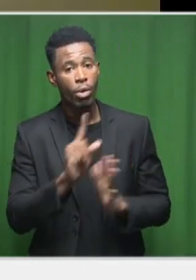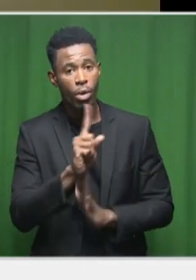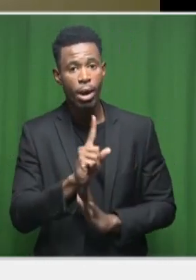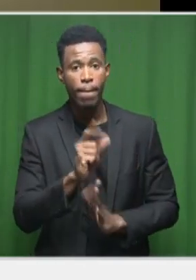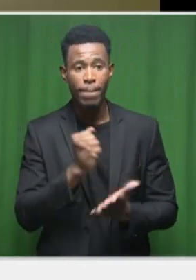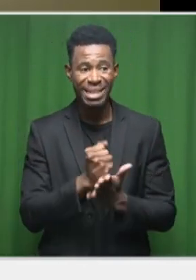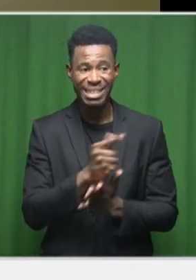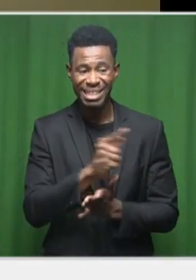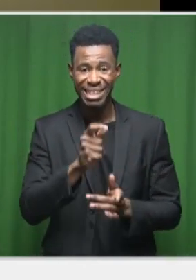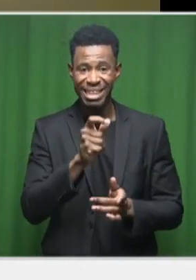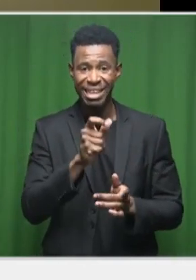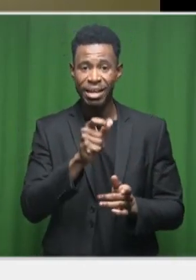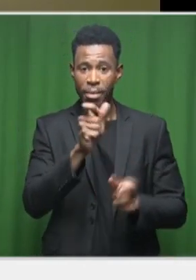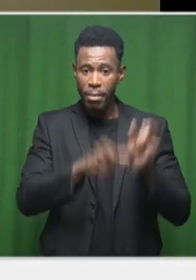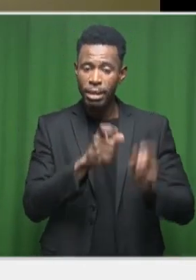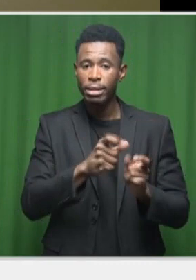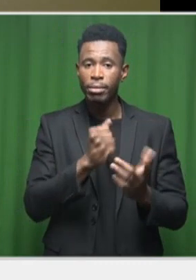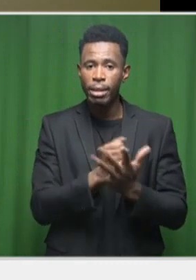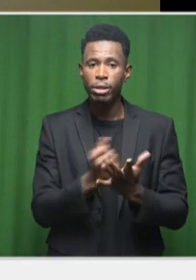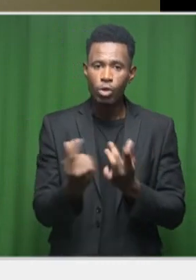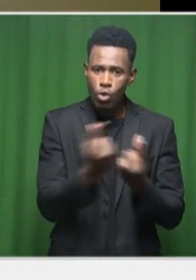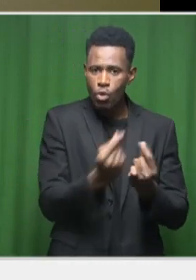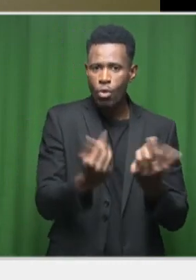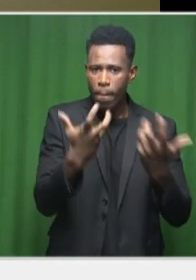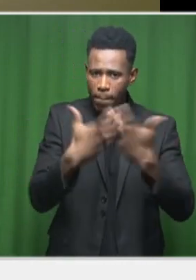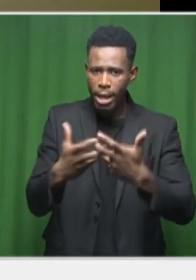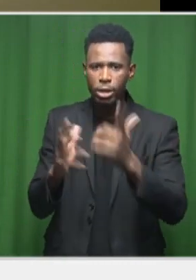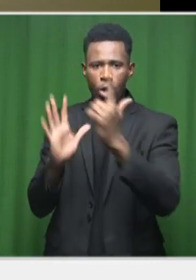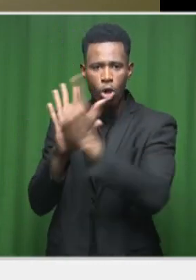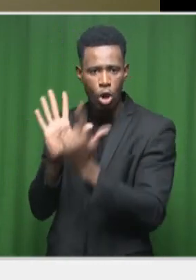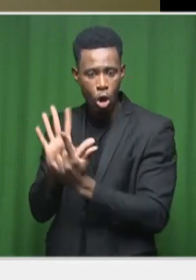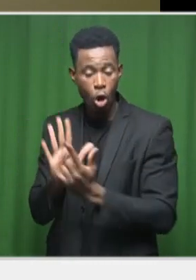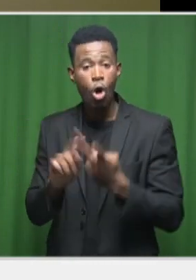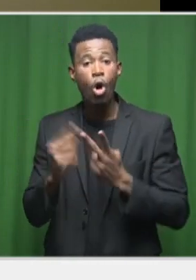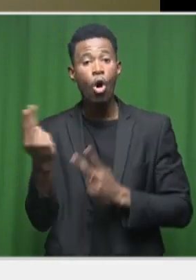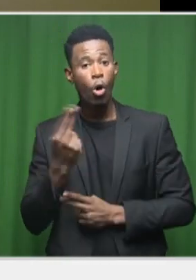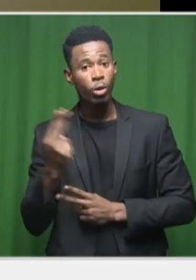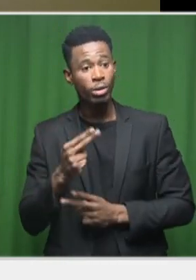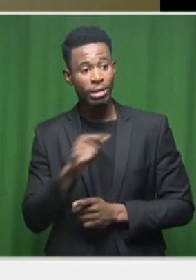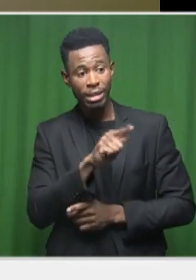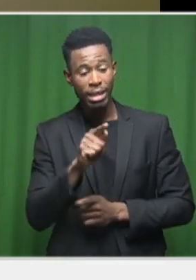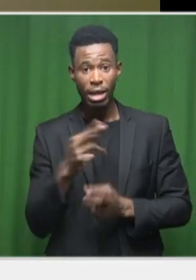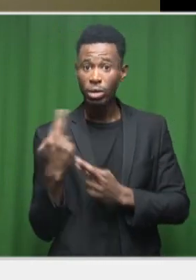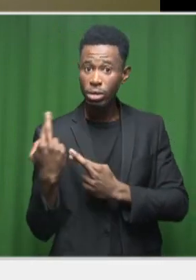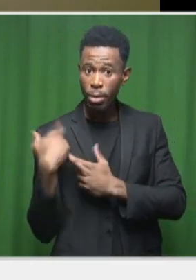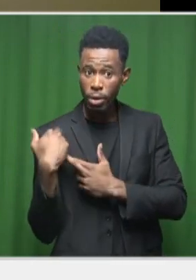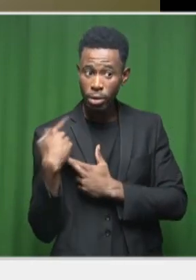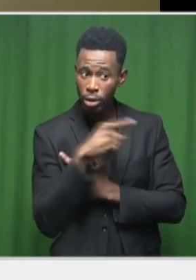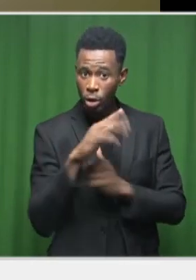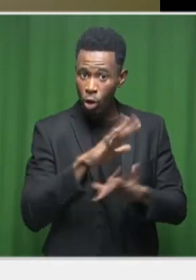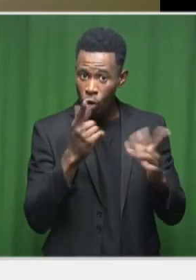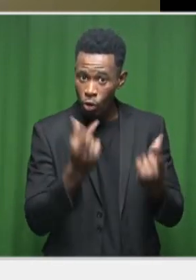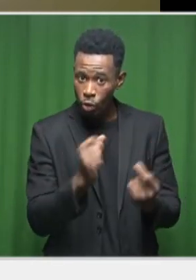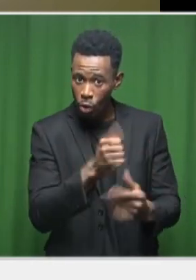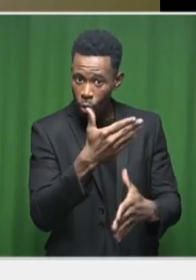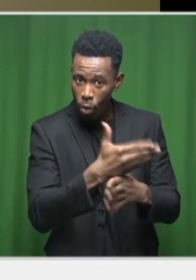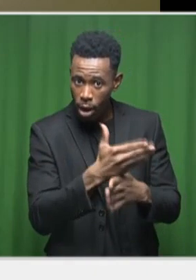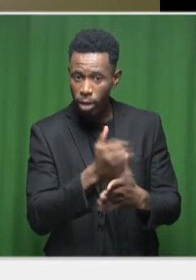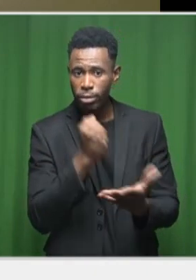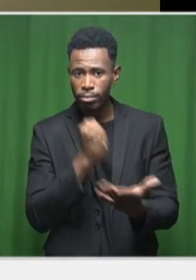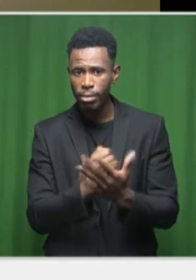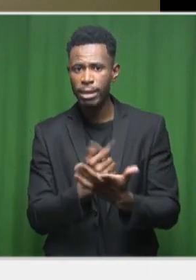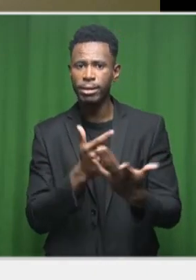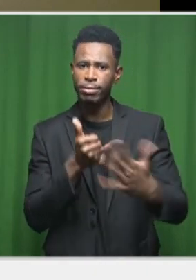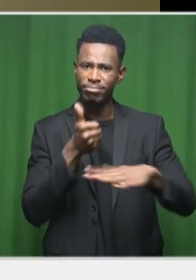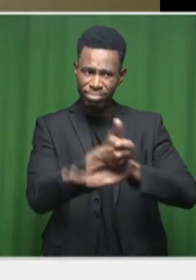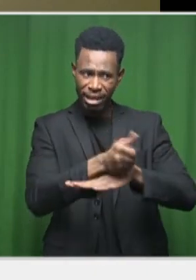there's actual accountability at this point in time. I do know and I understand and I agree with you, Han, in terms of the